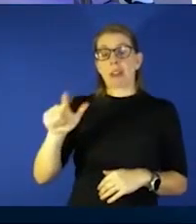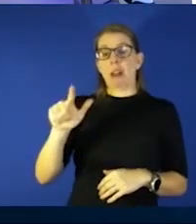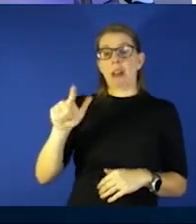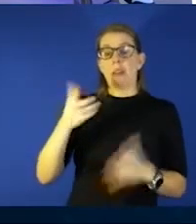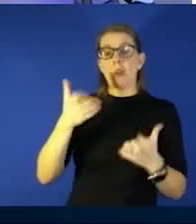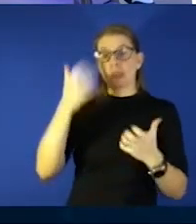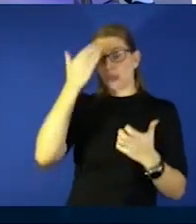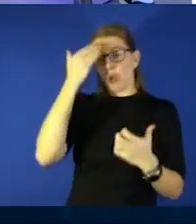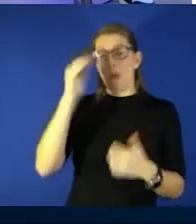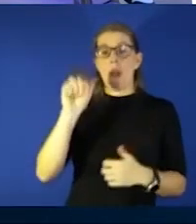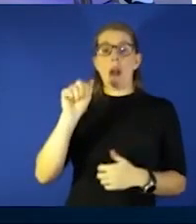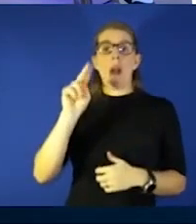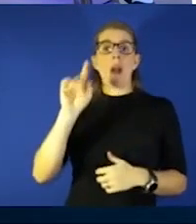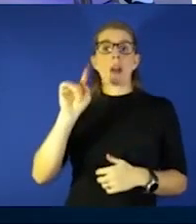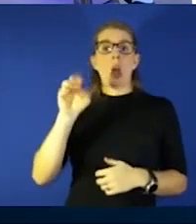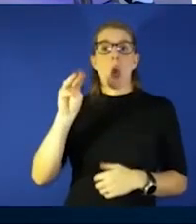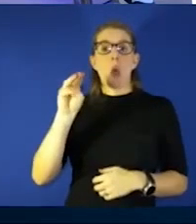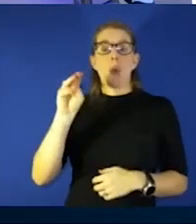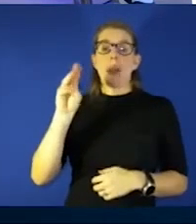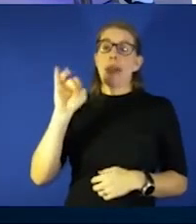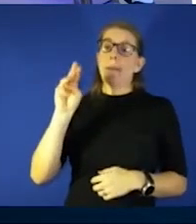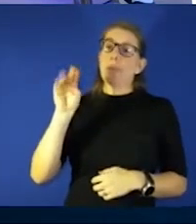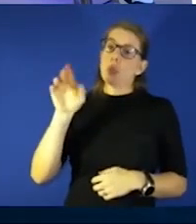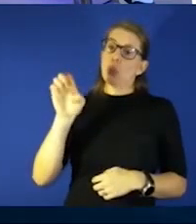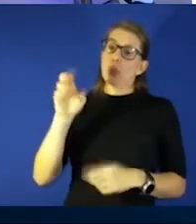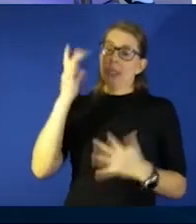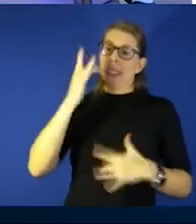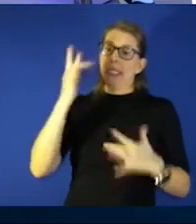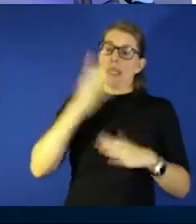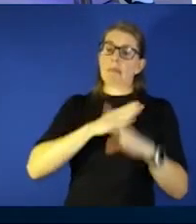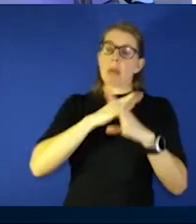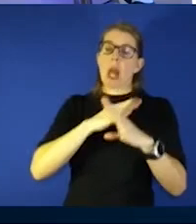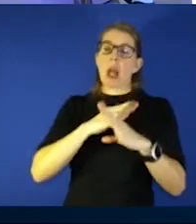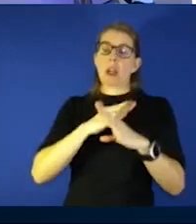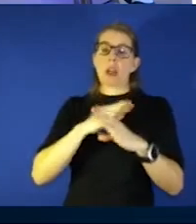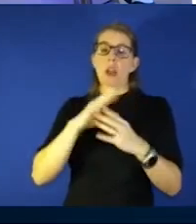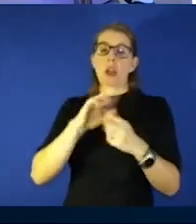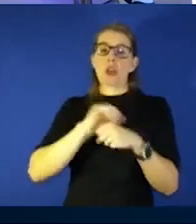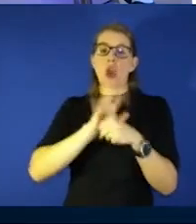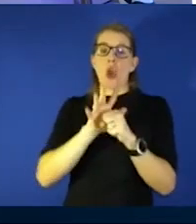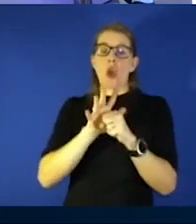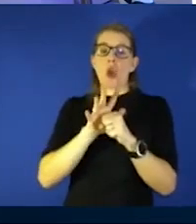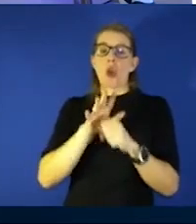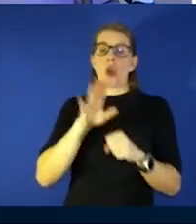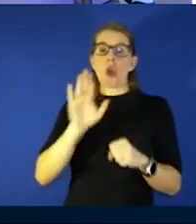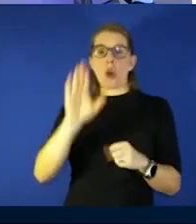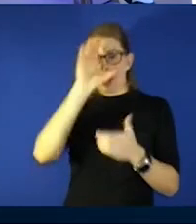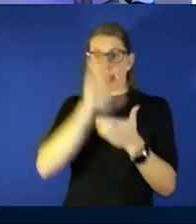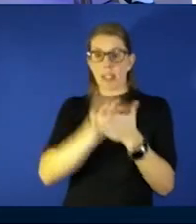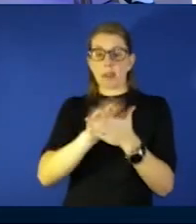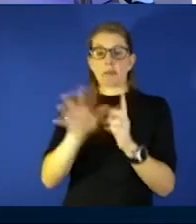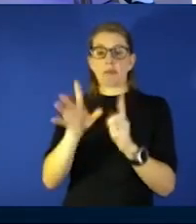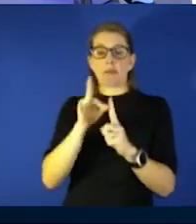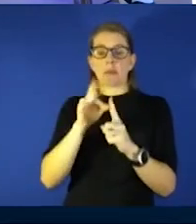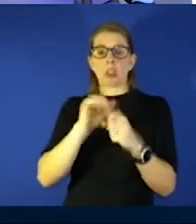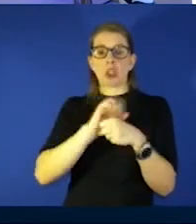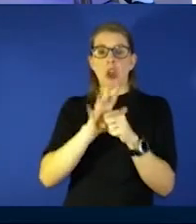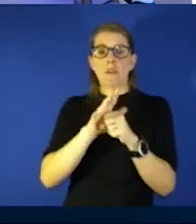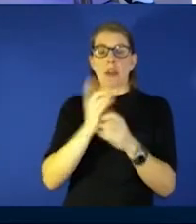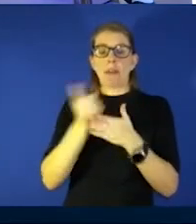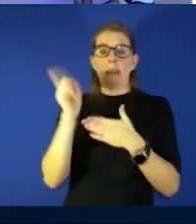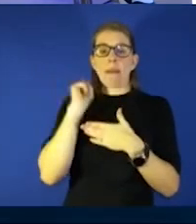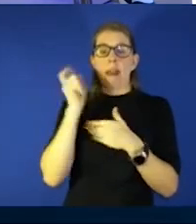autoimmune disease block covid her husband got covet last uh last week the rest of the family everyone